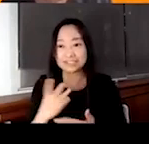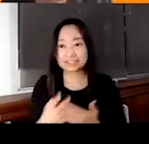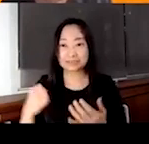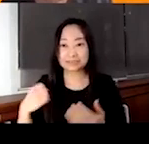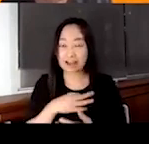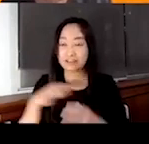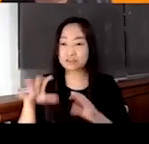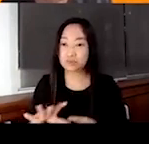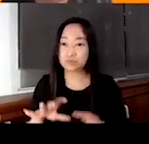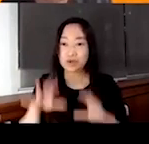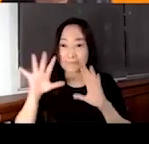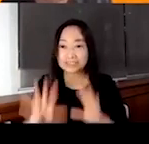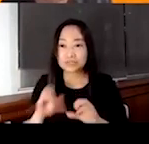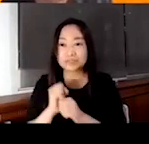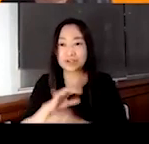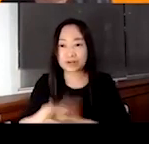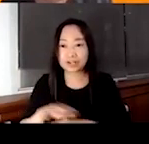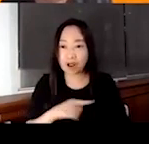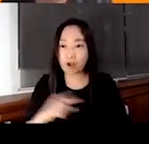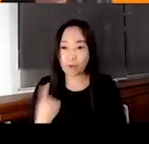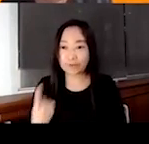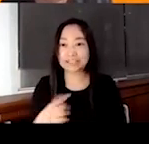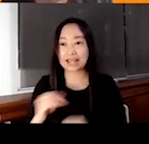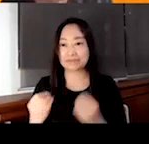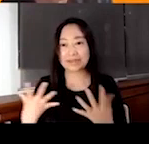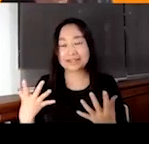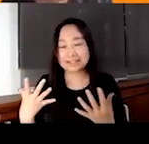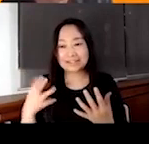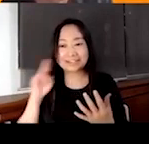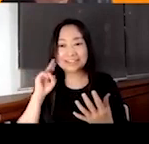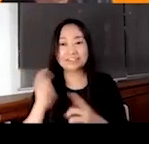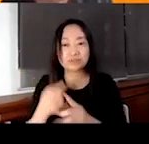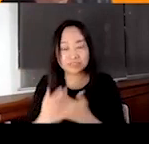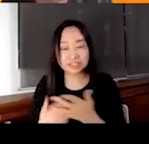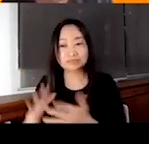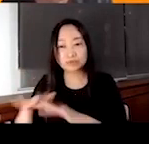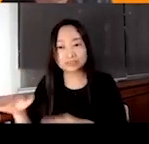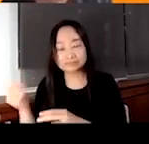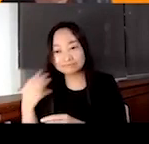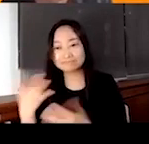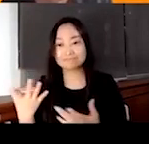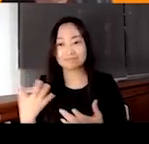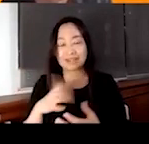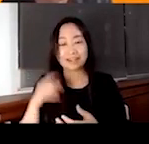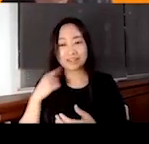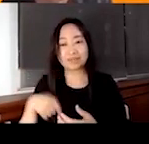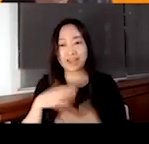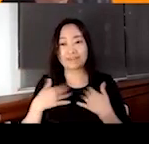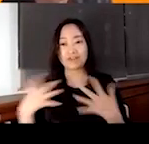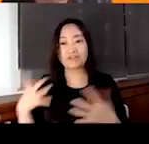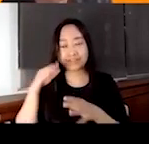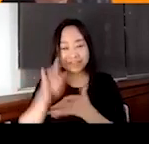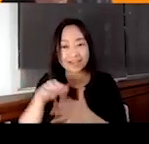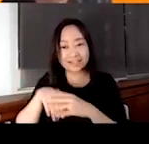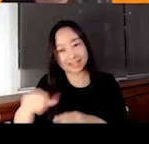amazing work on the ground all the time, but mostly just to hear from some of the children. And we, I think we have more of that today in the webinar as well.